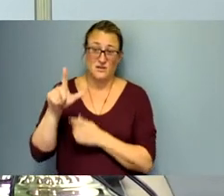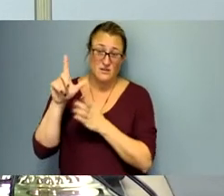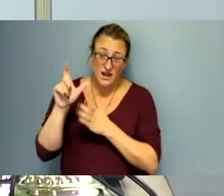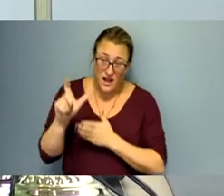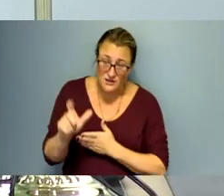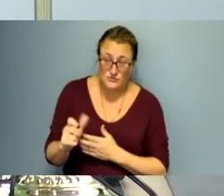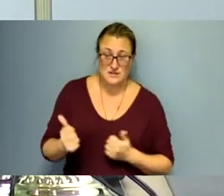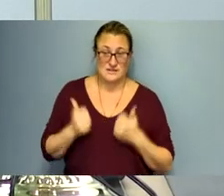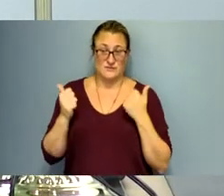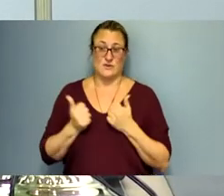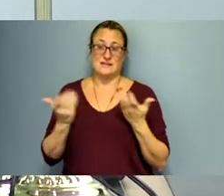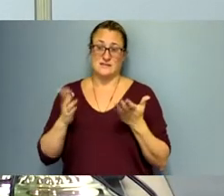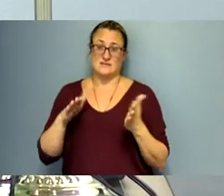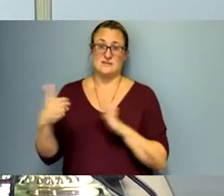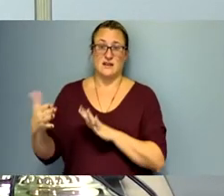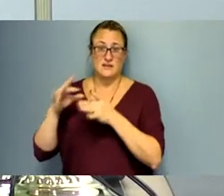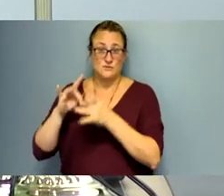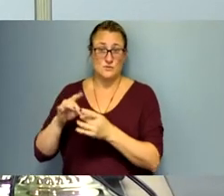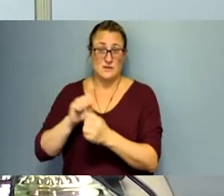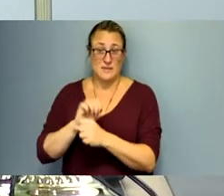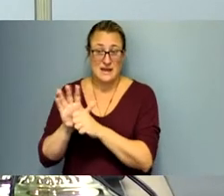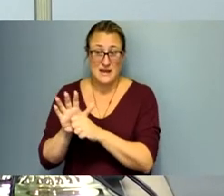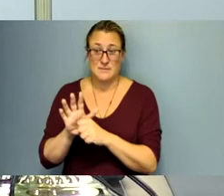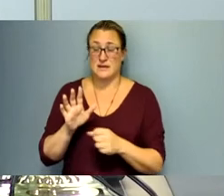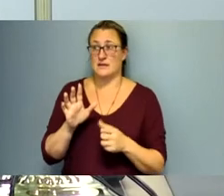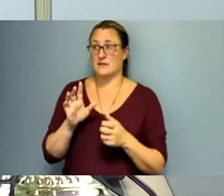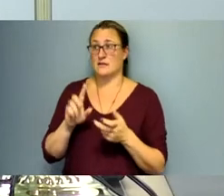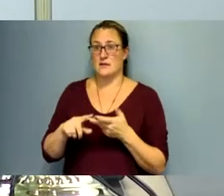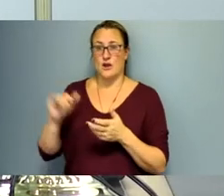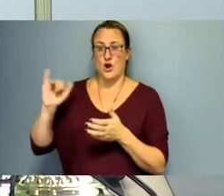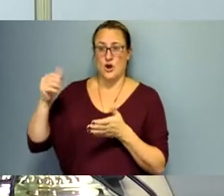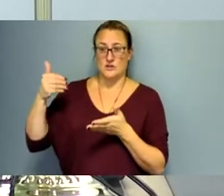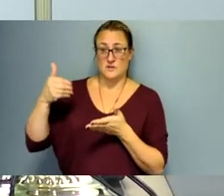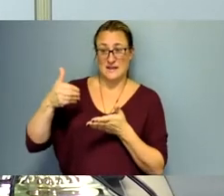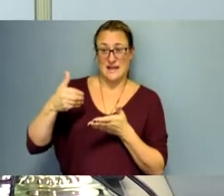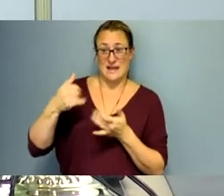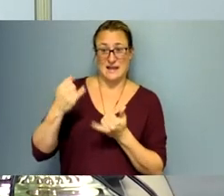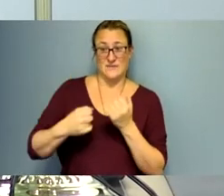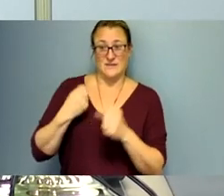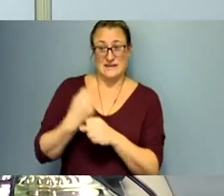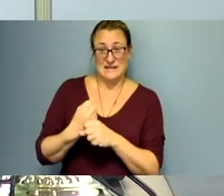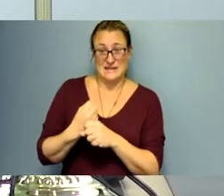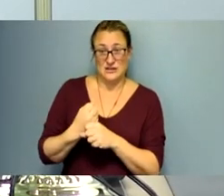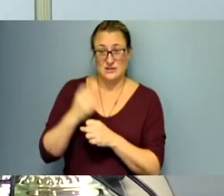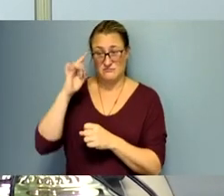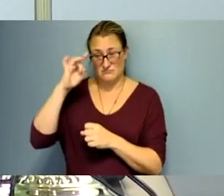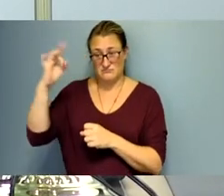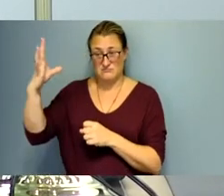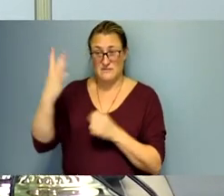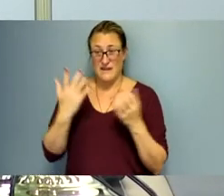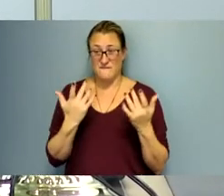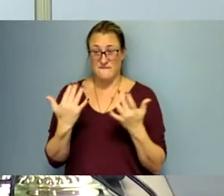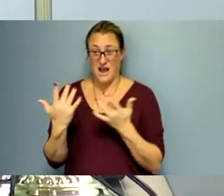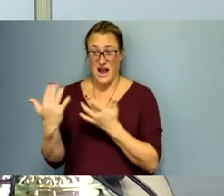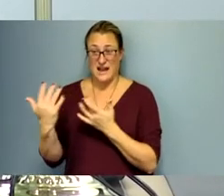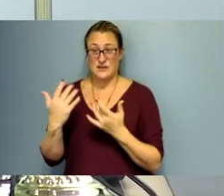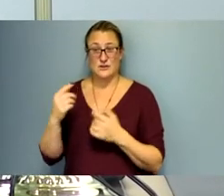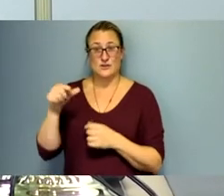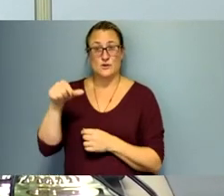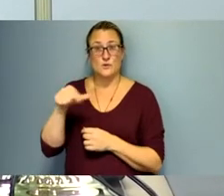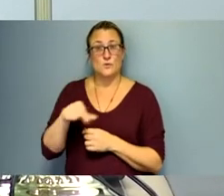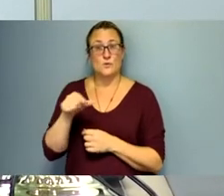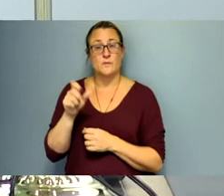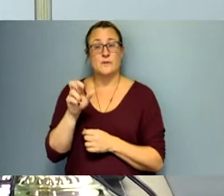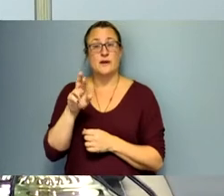uh we lost people toward the end of the year especially tragic fire in quaker town that killed a father and two sons